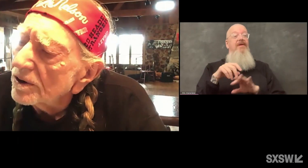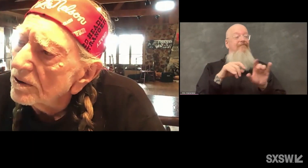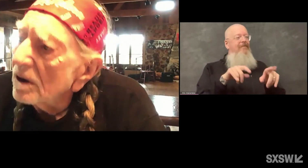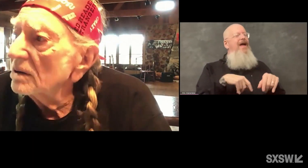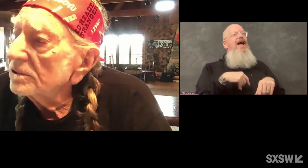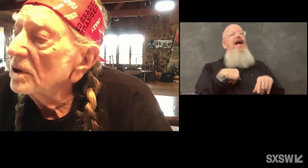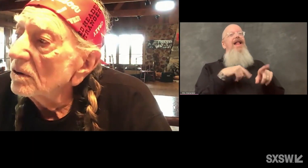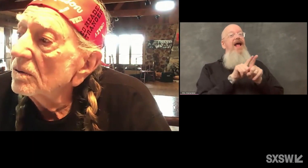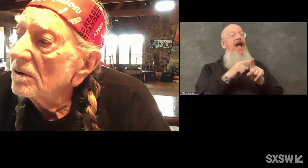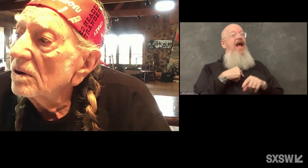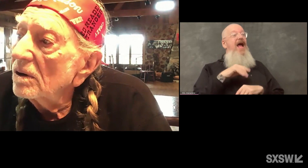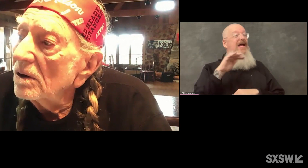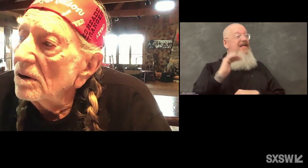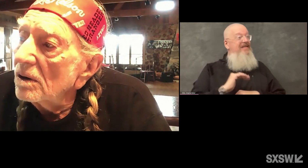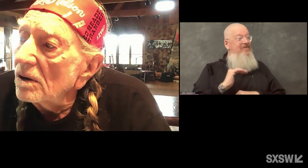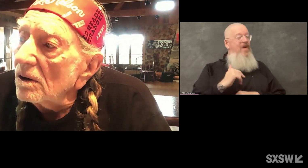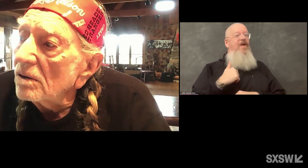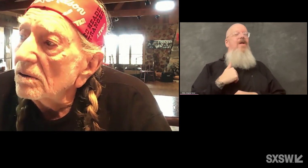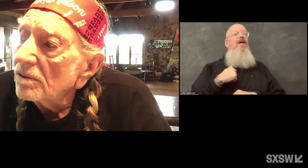I'd wander, you know,